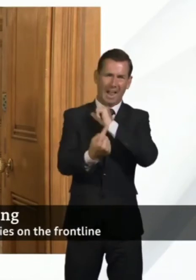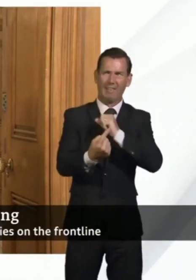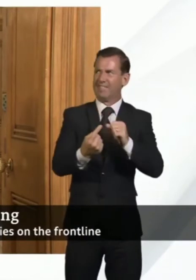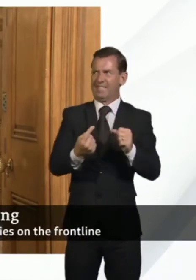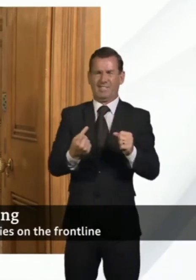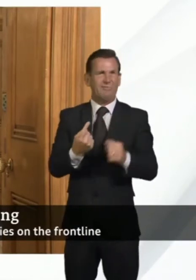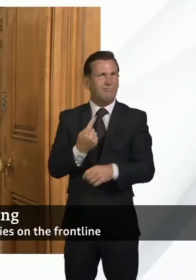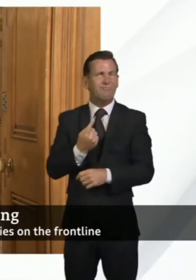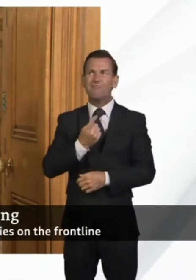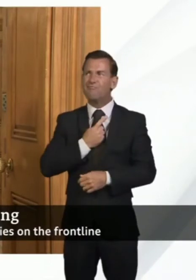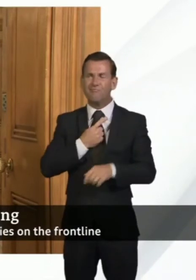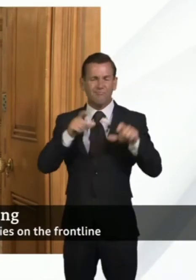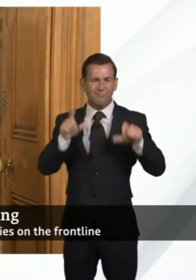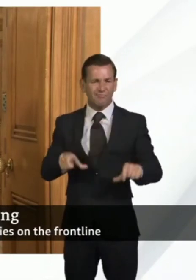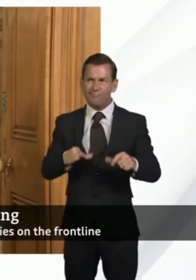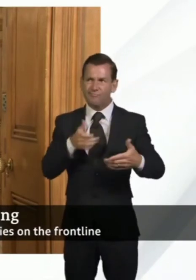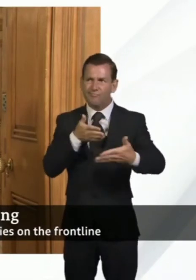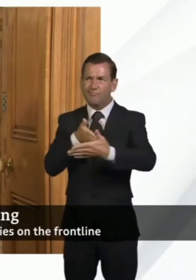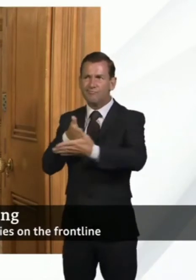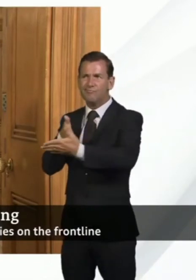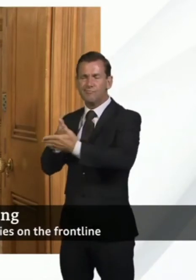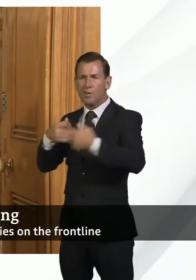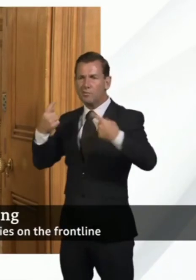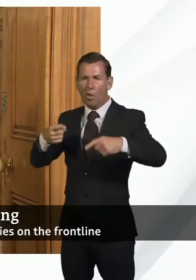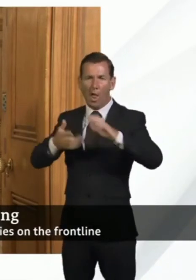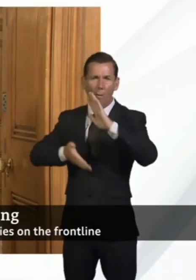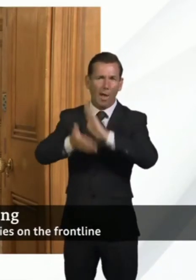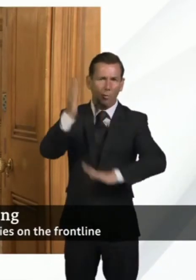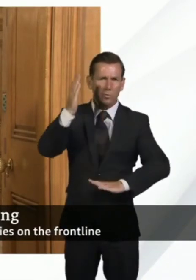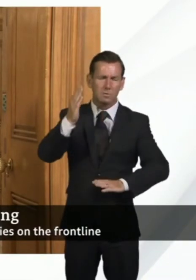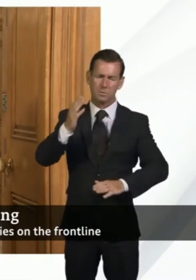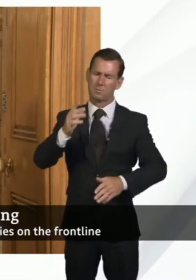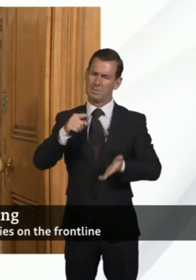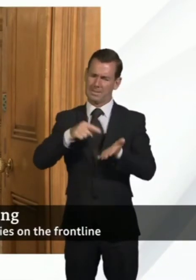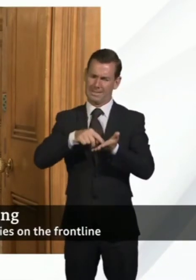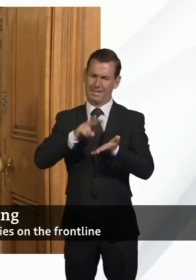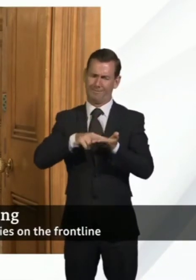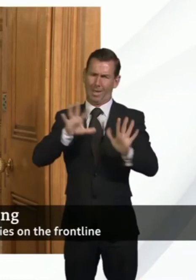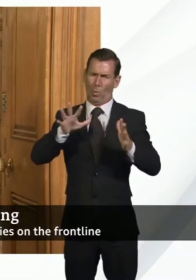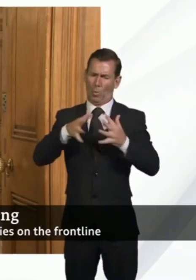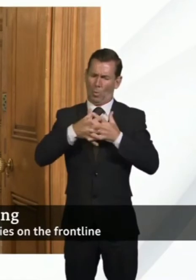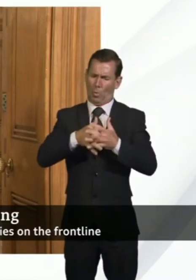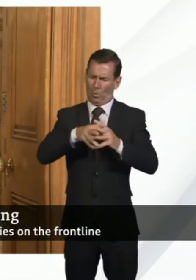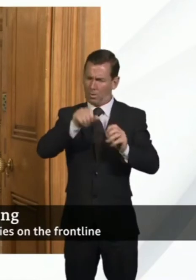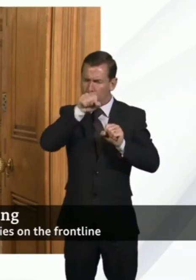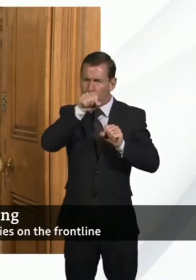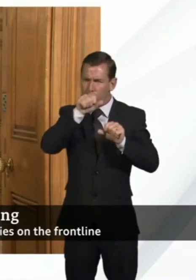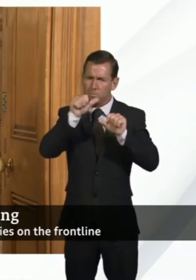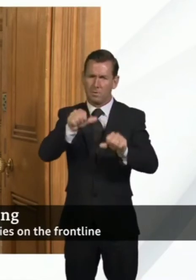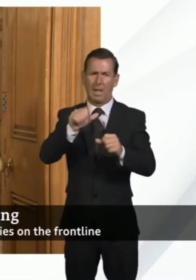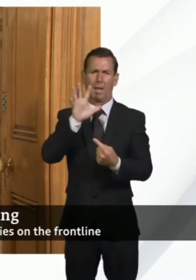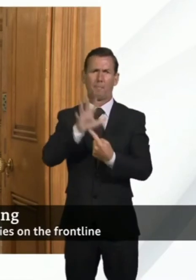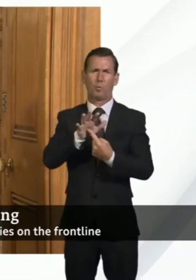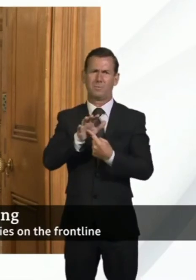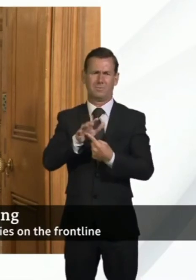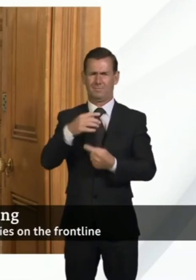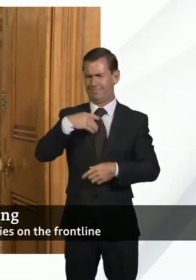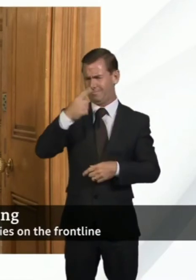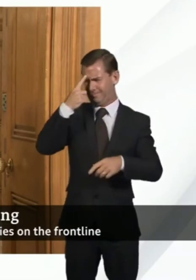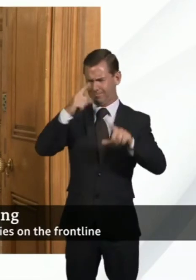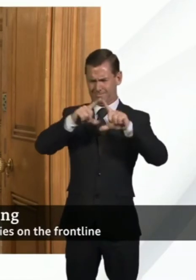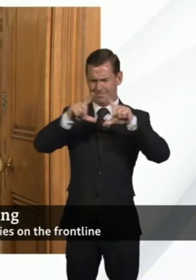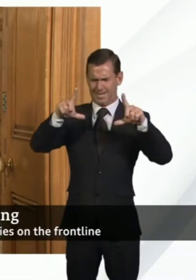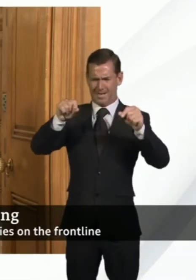and are feeling lonely often the TV is a lifeline for them it wouldn't have been acceptable to take away that